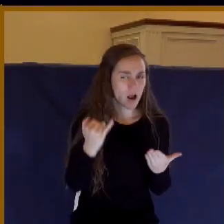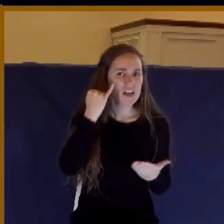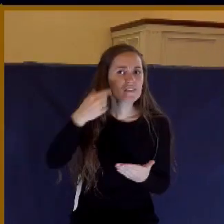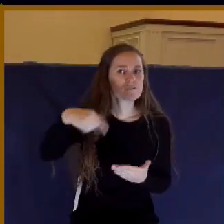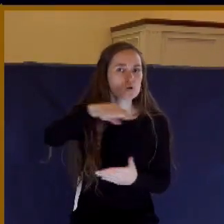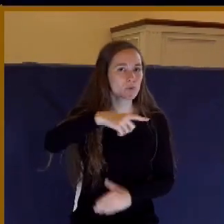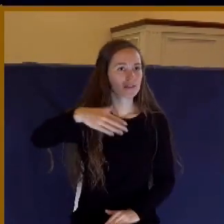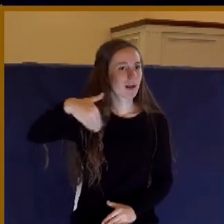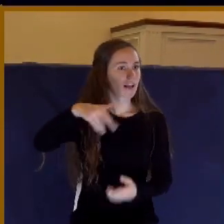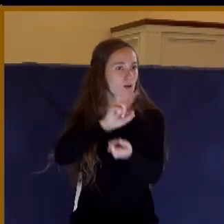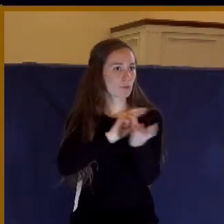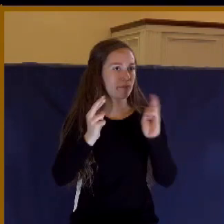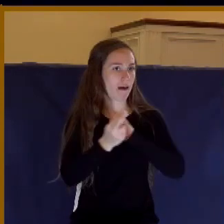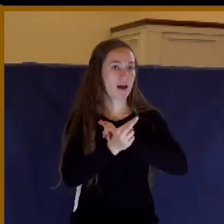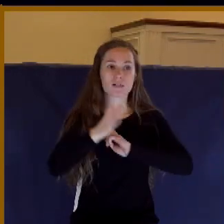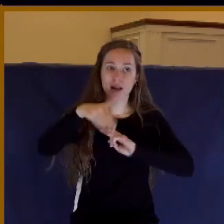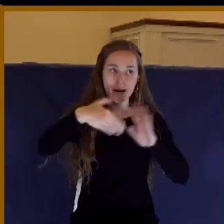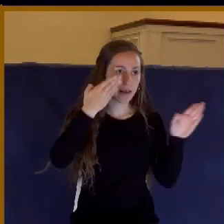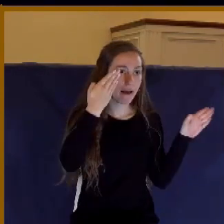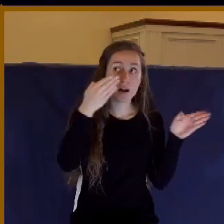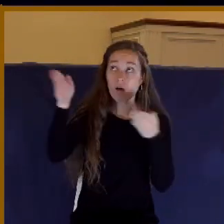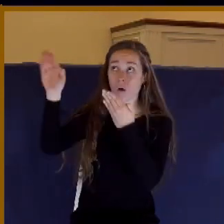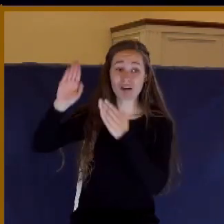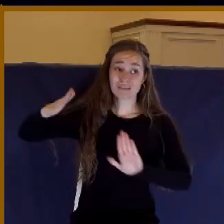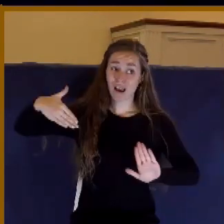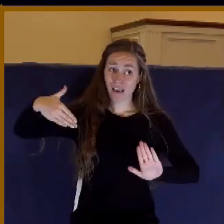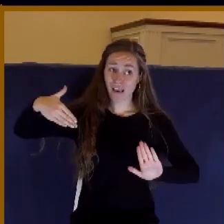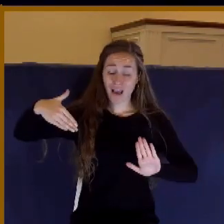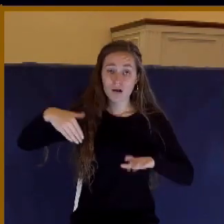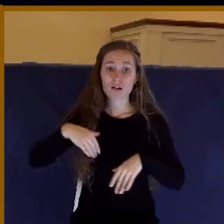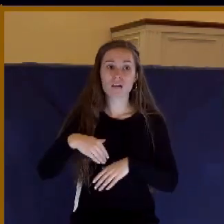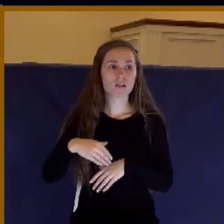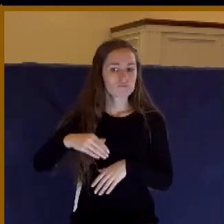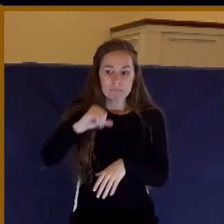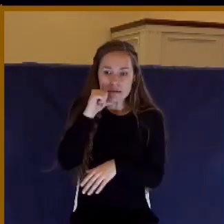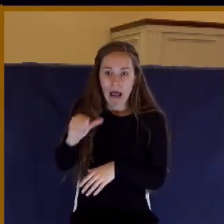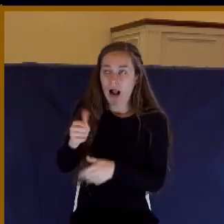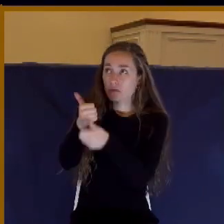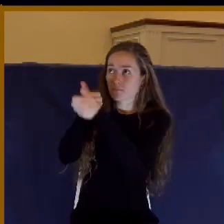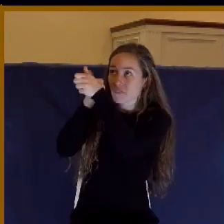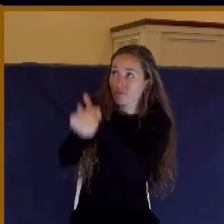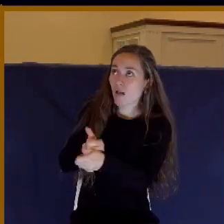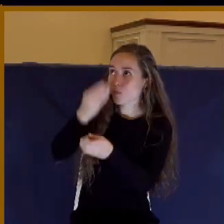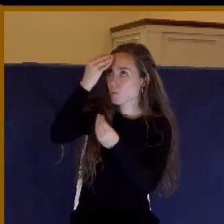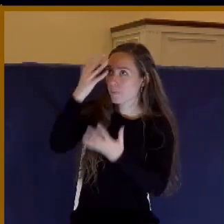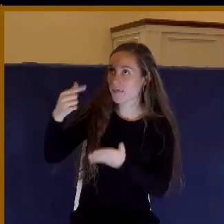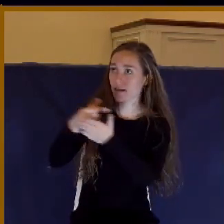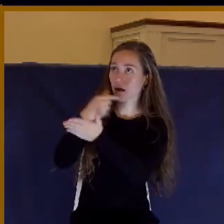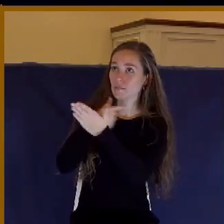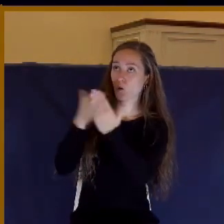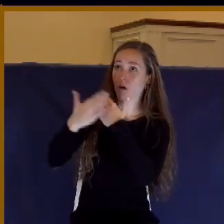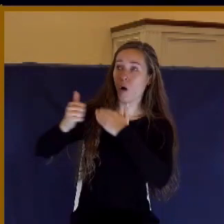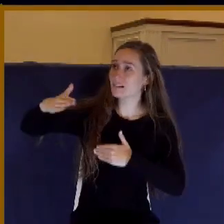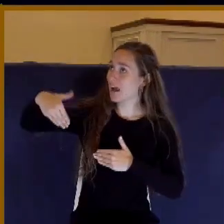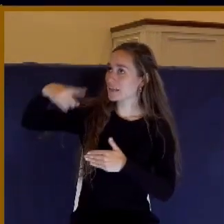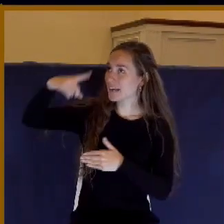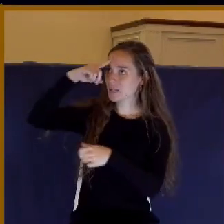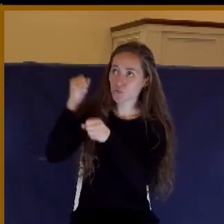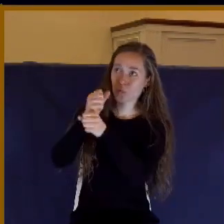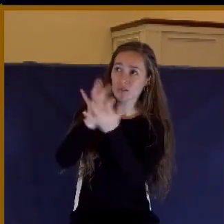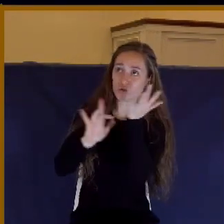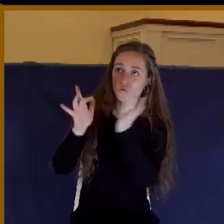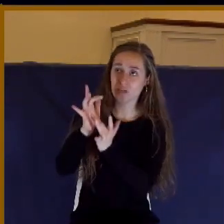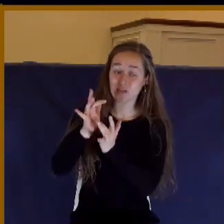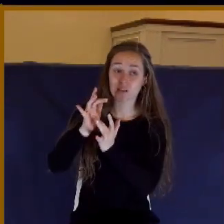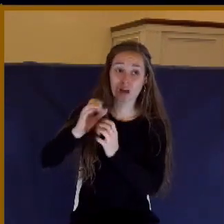God and obeyed the call of the gospel and trusted Jesus as your only Savior and Lord, the bad news is God's